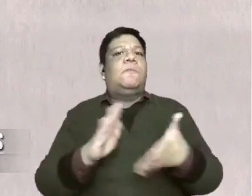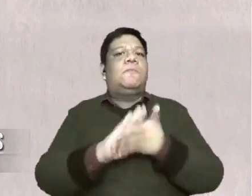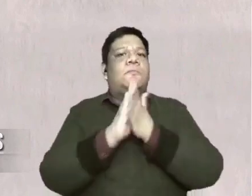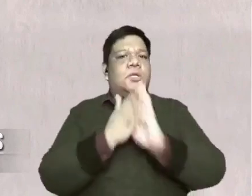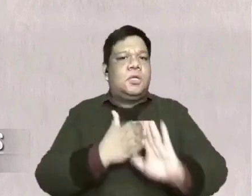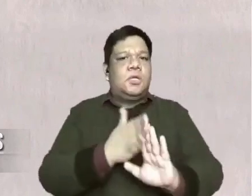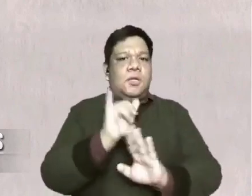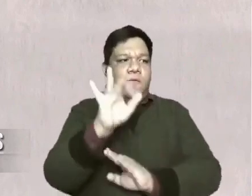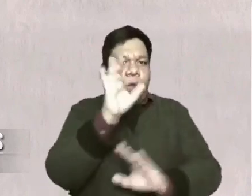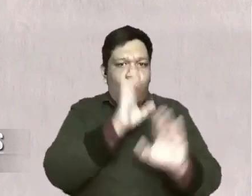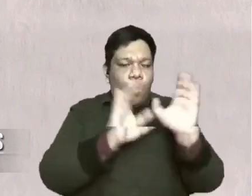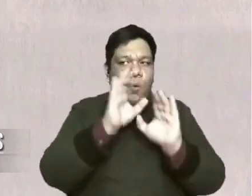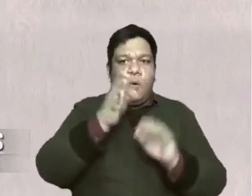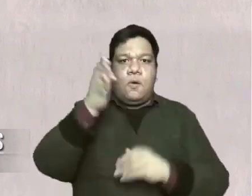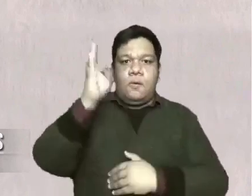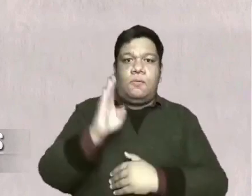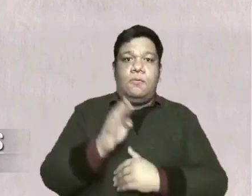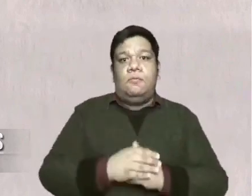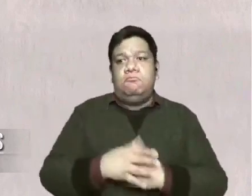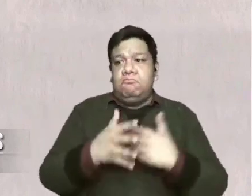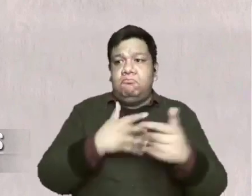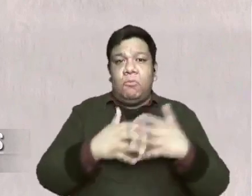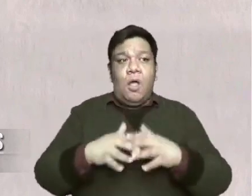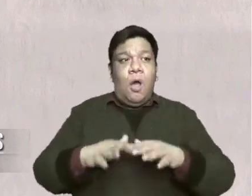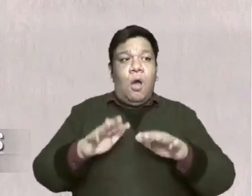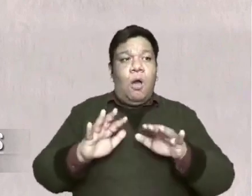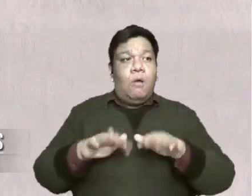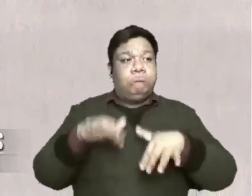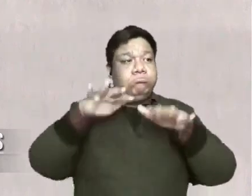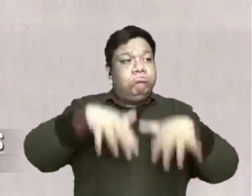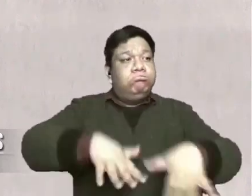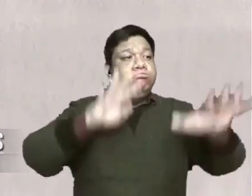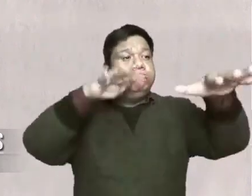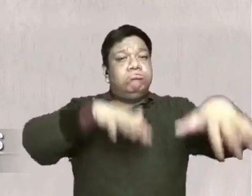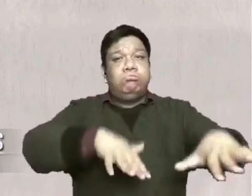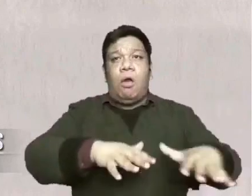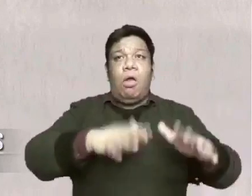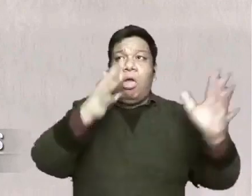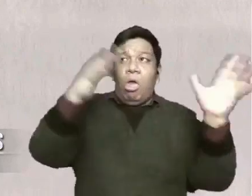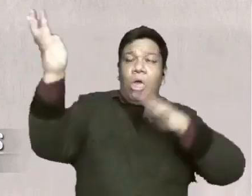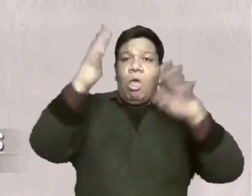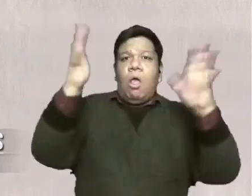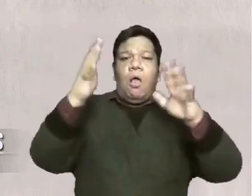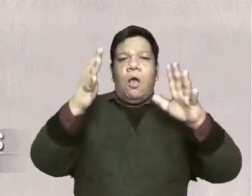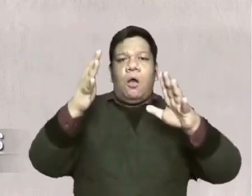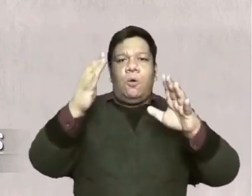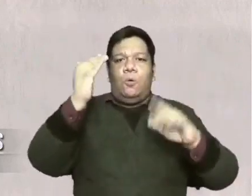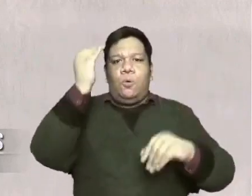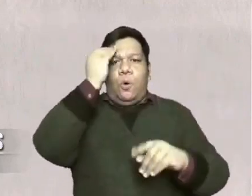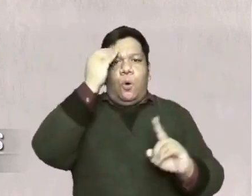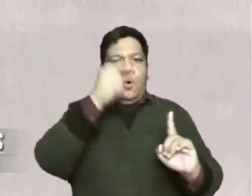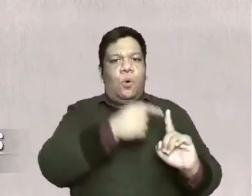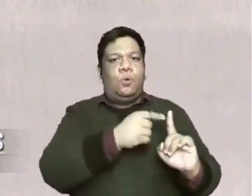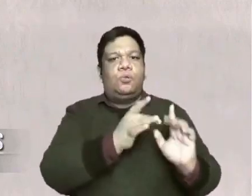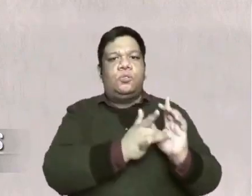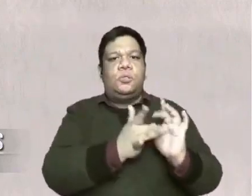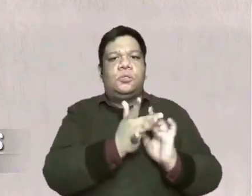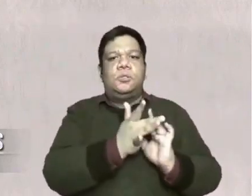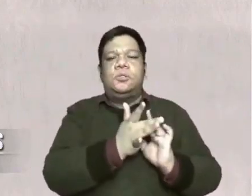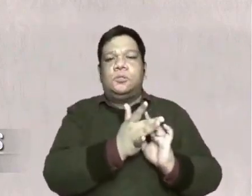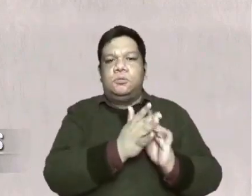the Lord. Even the storms, even the waves can recognize Him being the Prince of Peace.